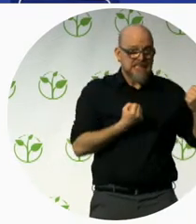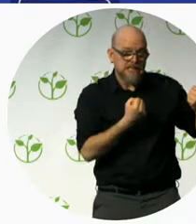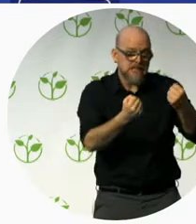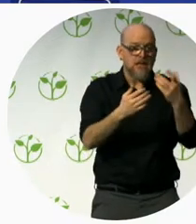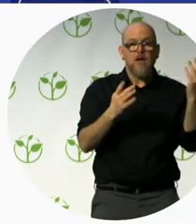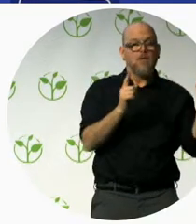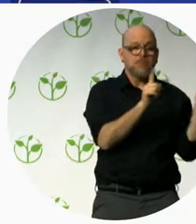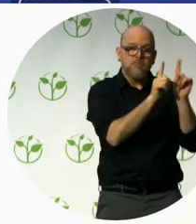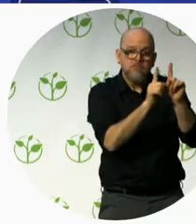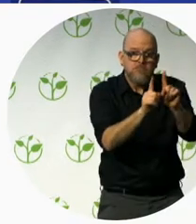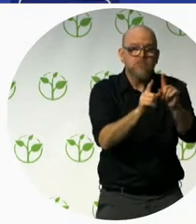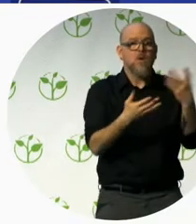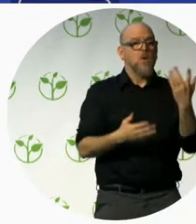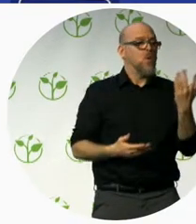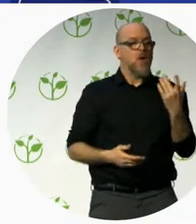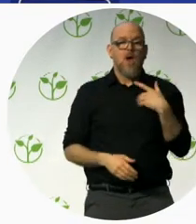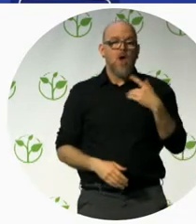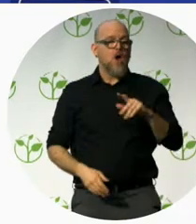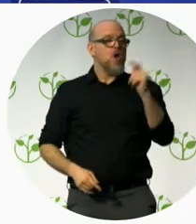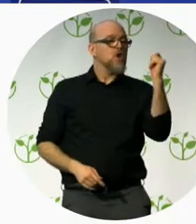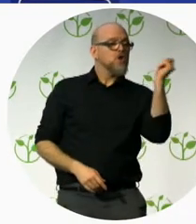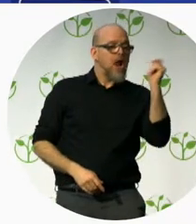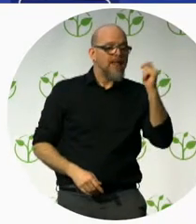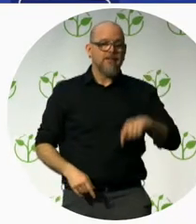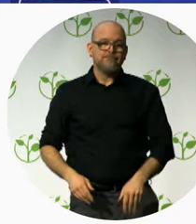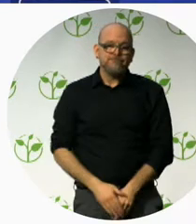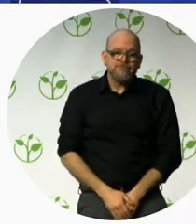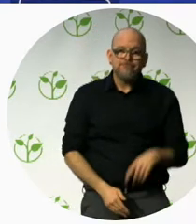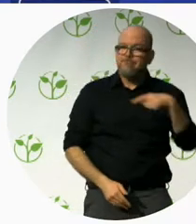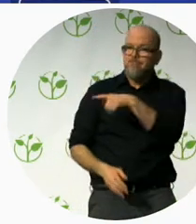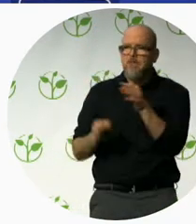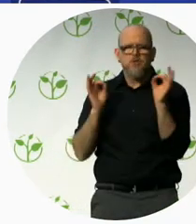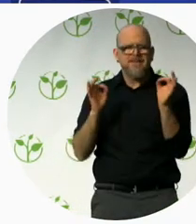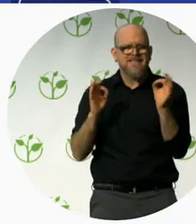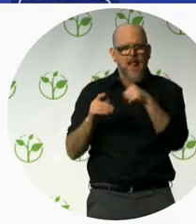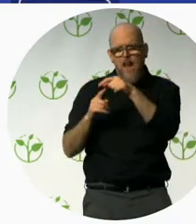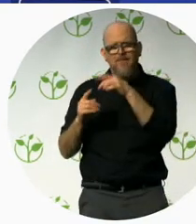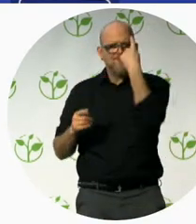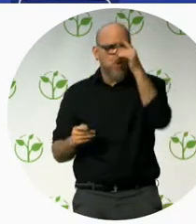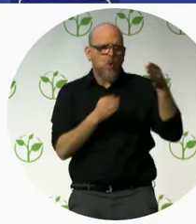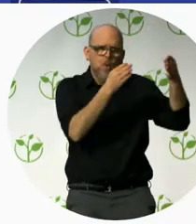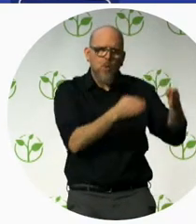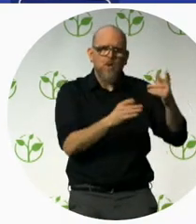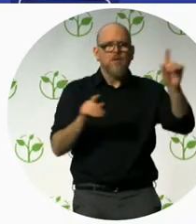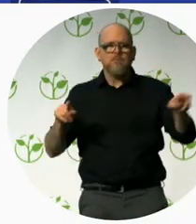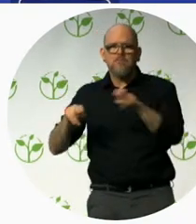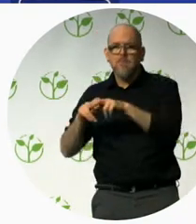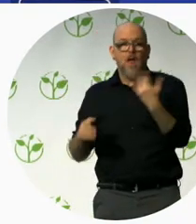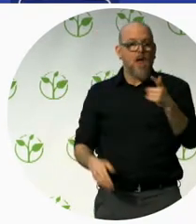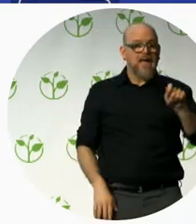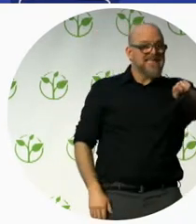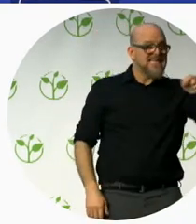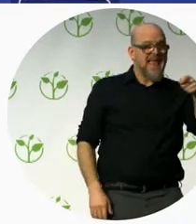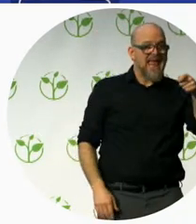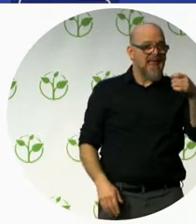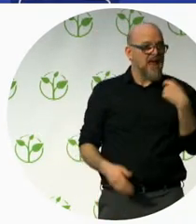toilet. Because we didn't have a railing under the door so you could reach it that's costing about 25 euro. So we understand this is the small things